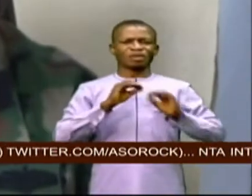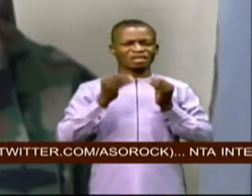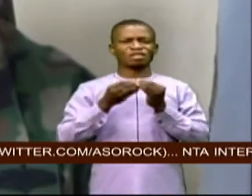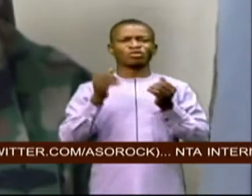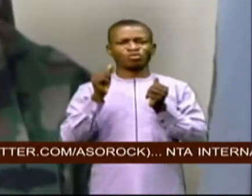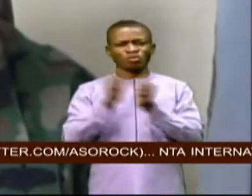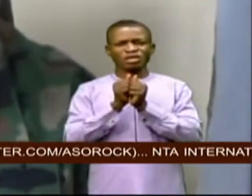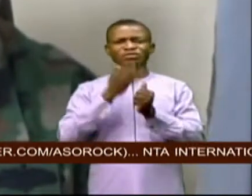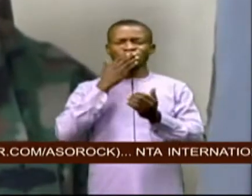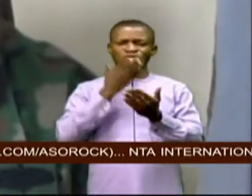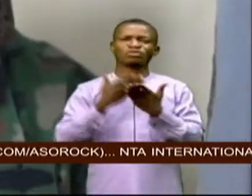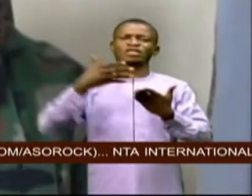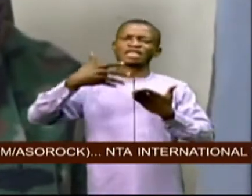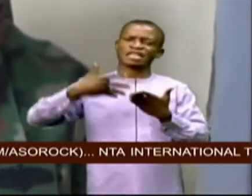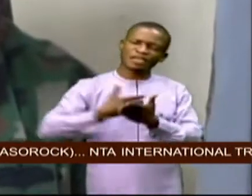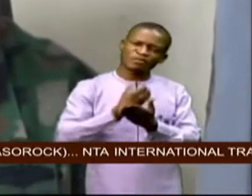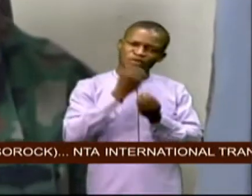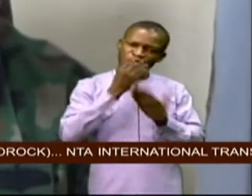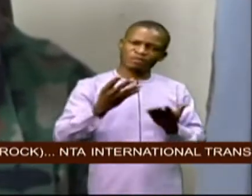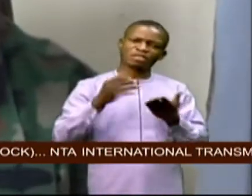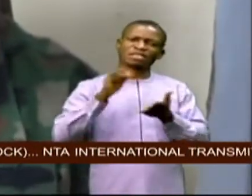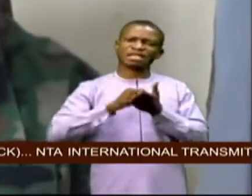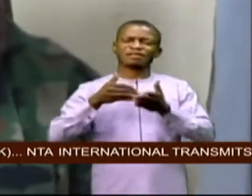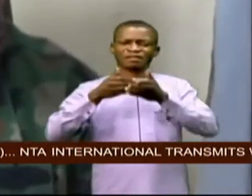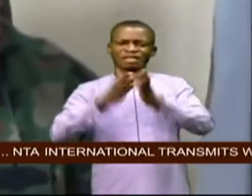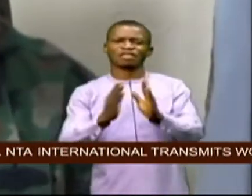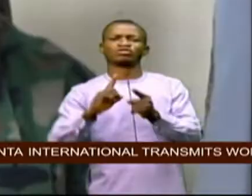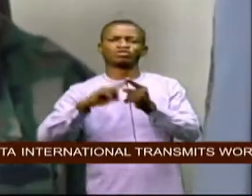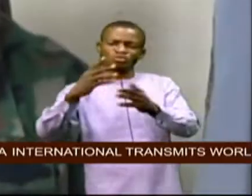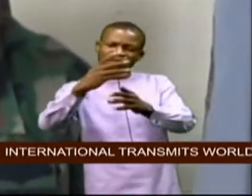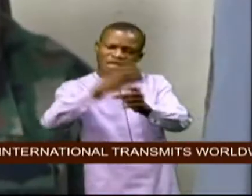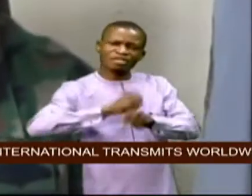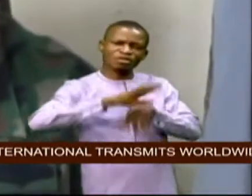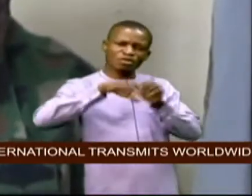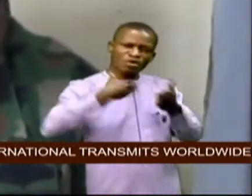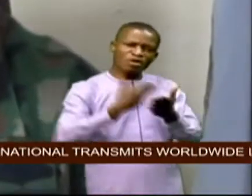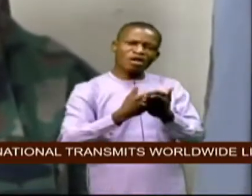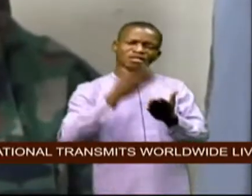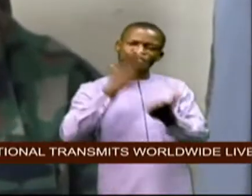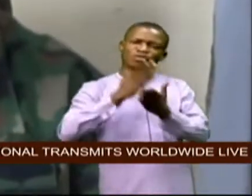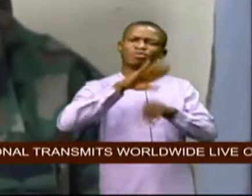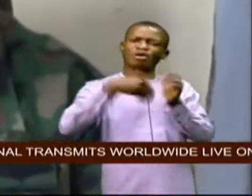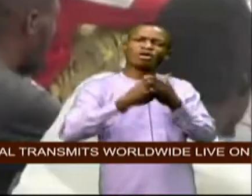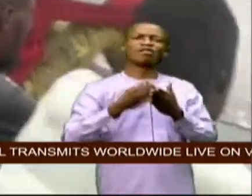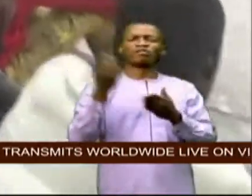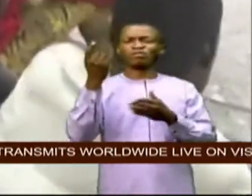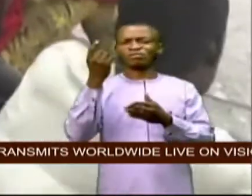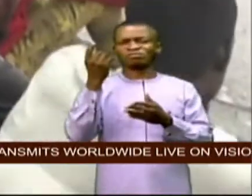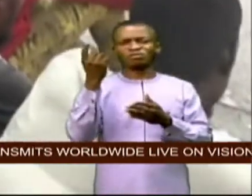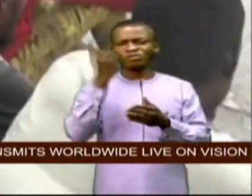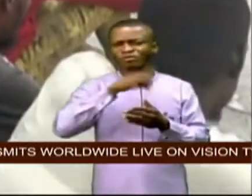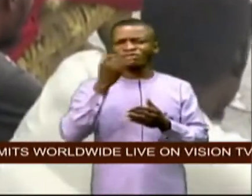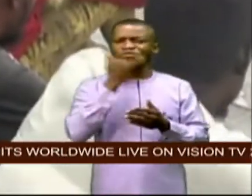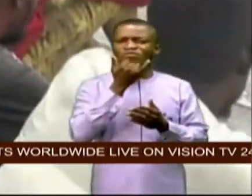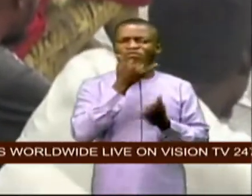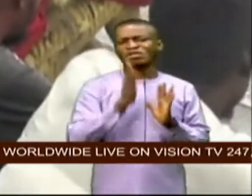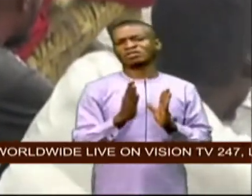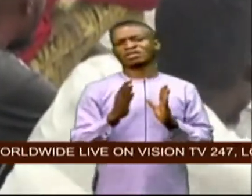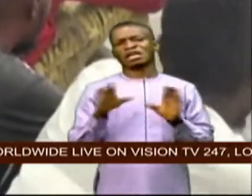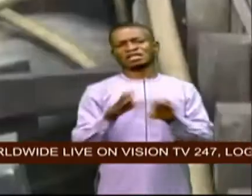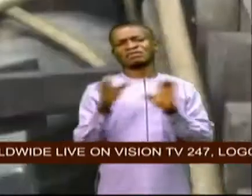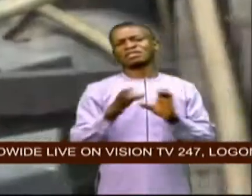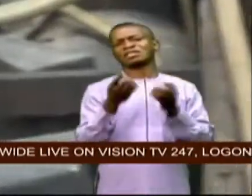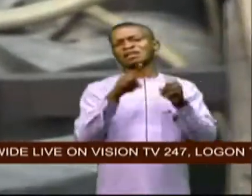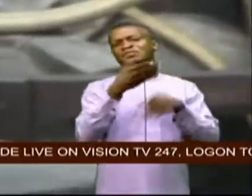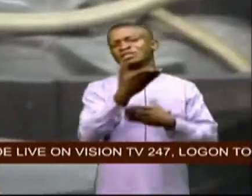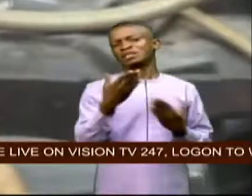that will lead to the calling of all forms of illegalities some of the suspects confessed